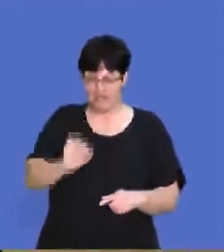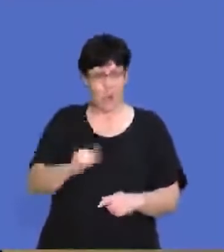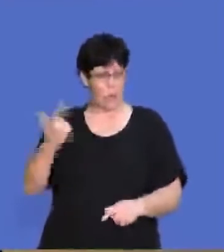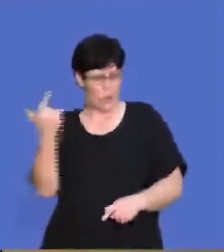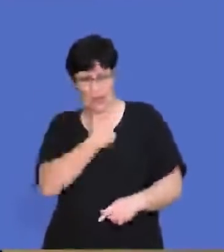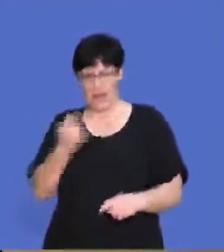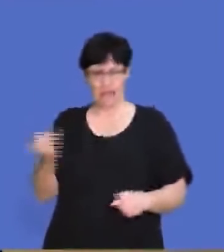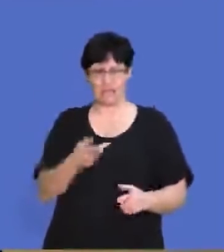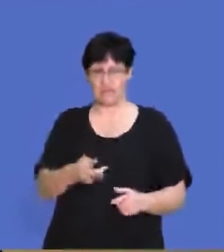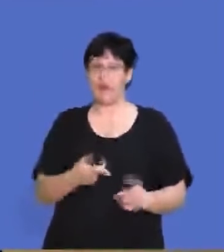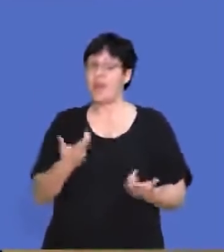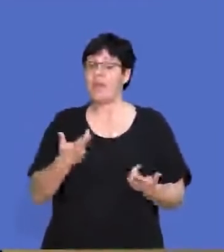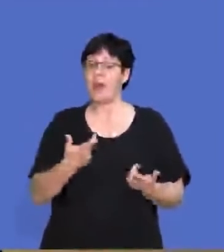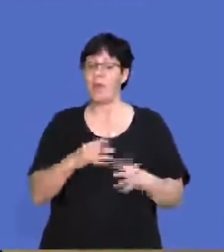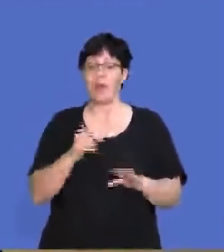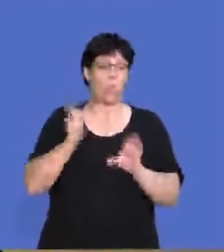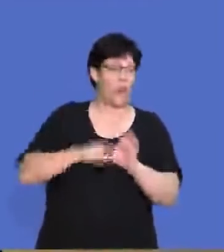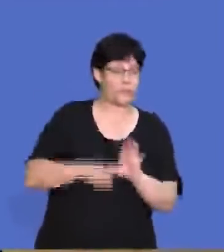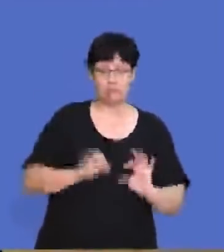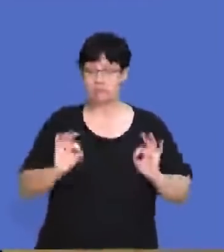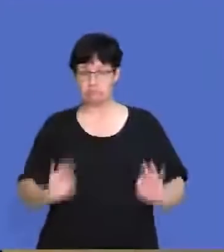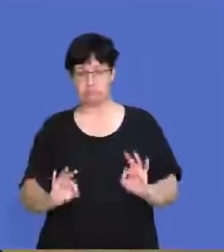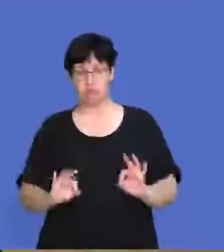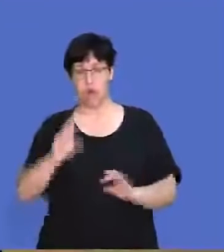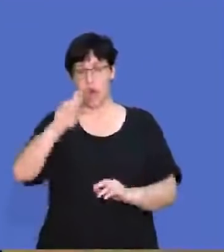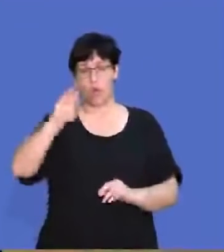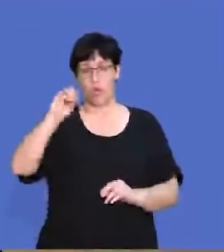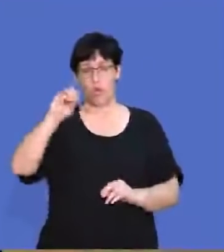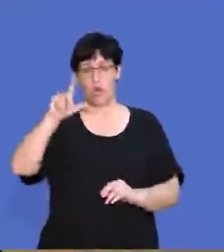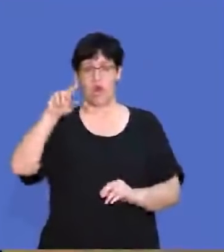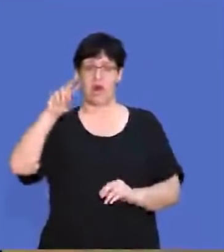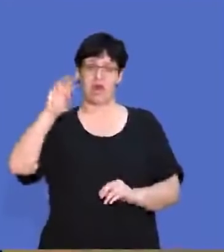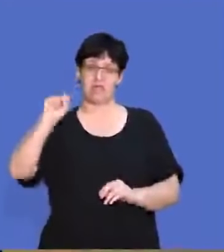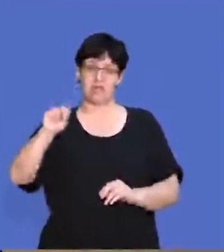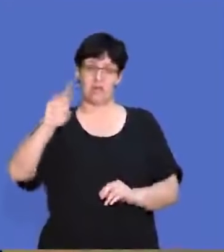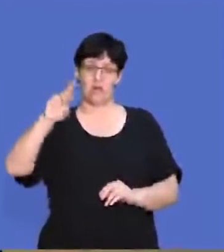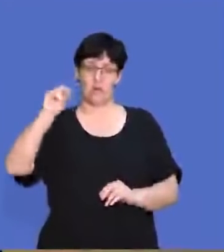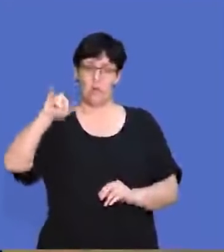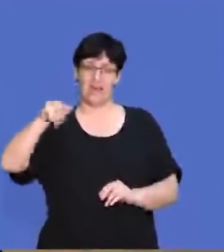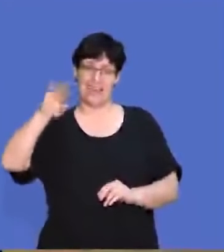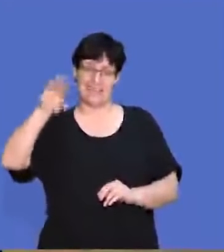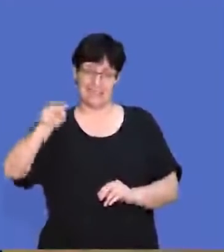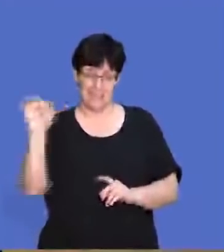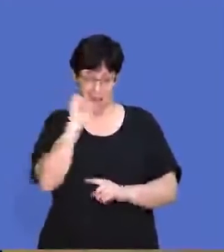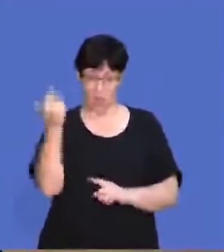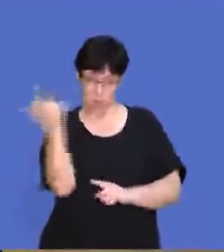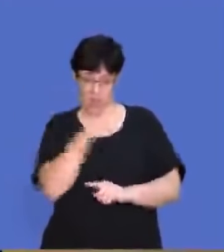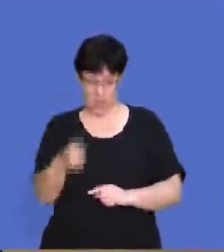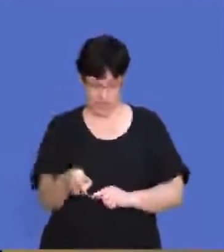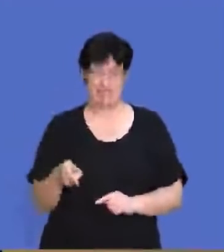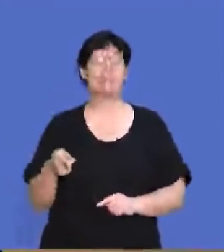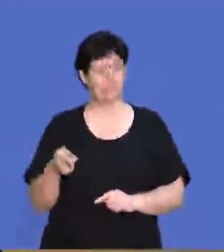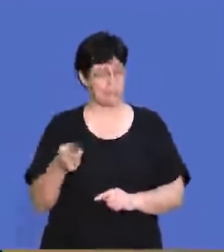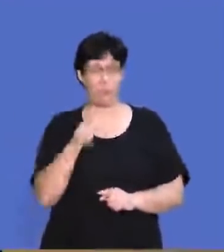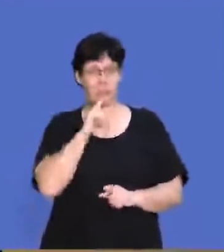world because that's what their product is about. Their product is all about quality. So they have to make sure that they go and get the best